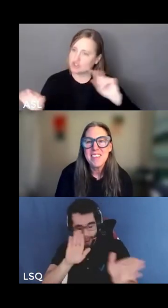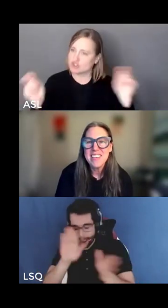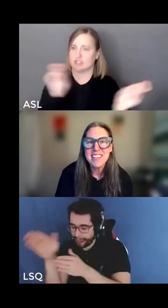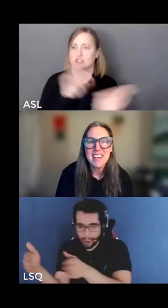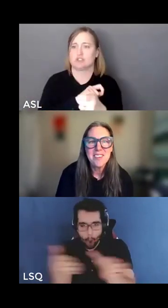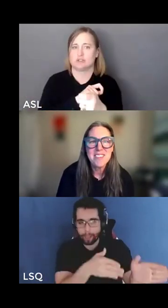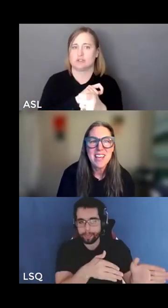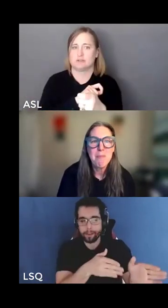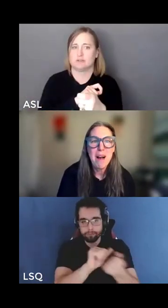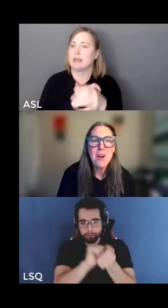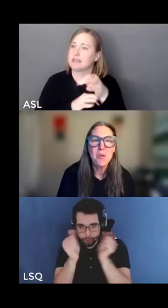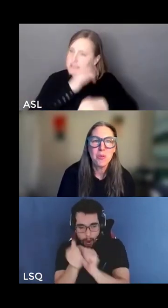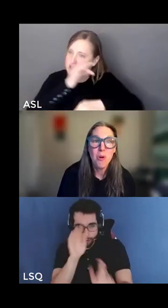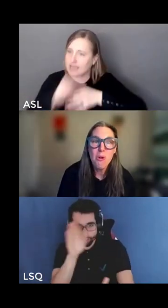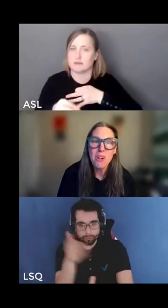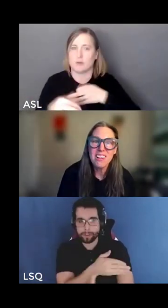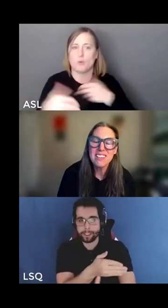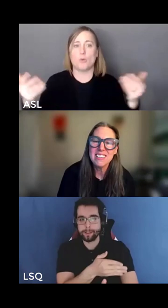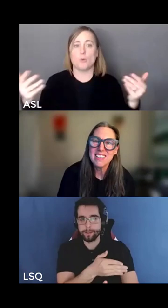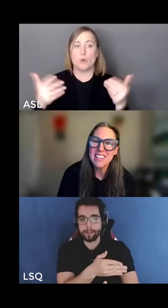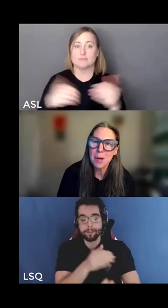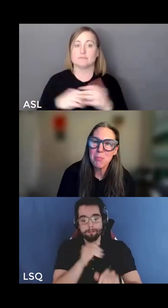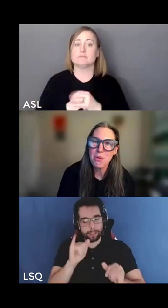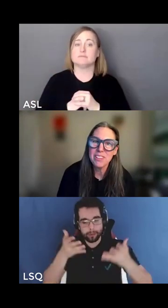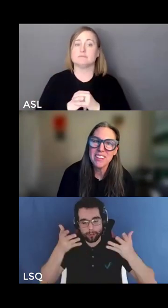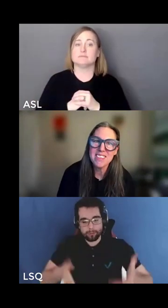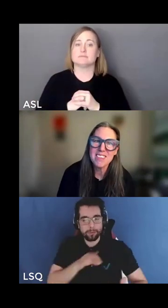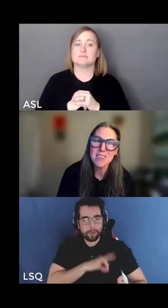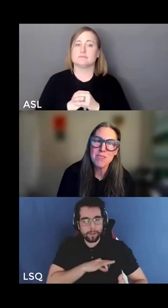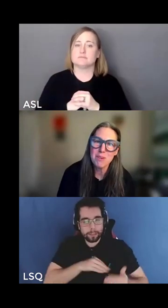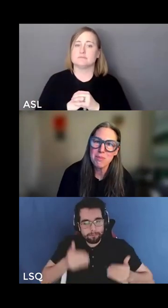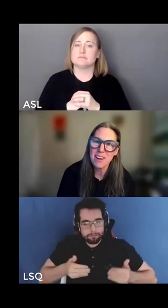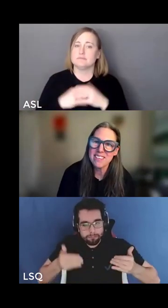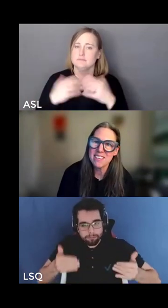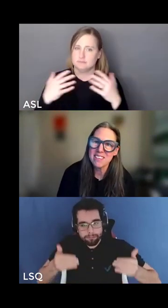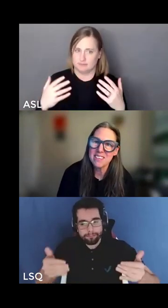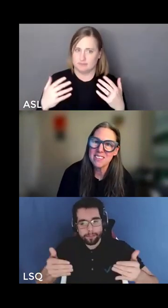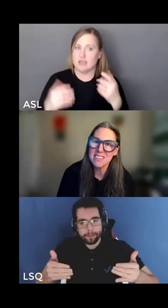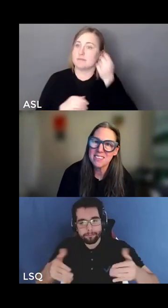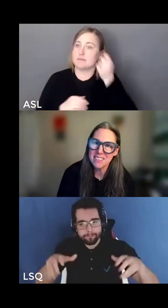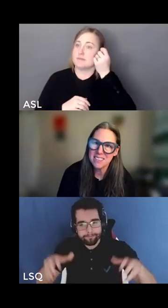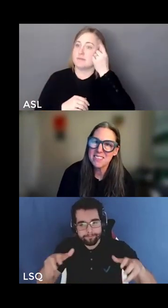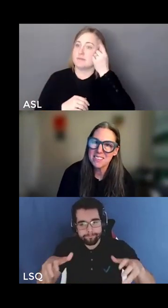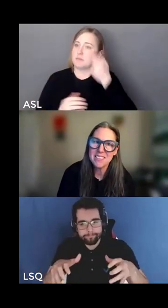i see and understand my own role in upholding systems of oppression